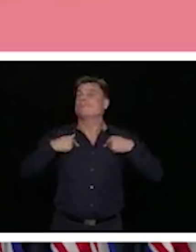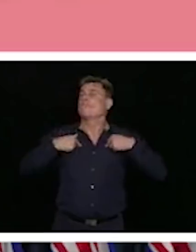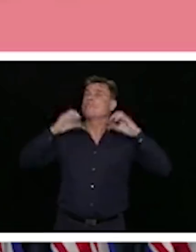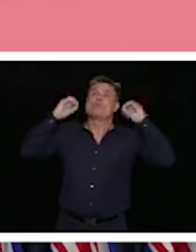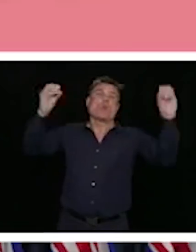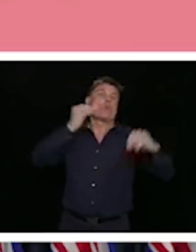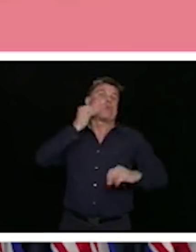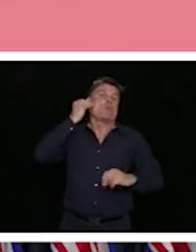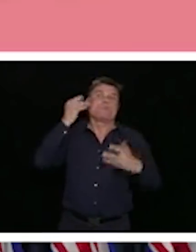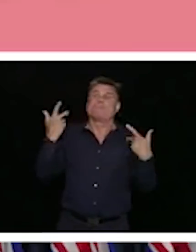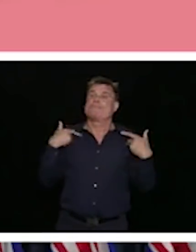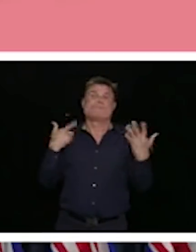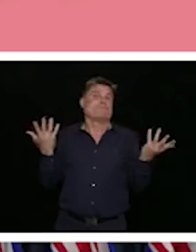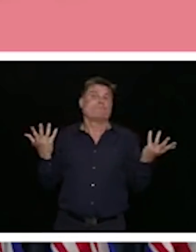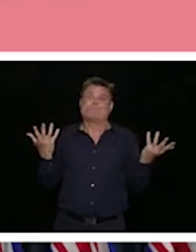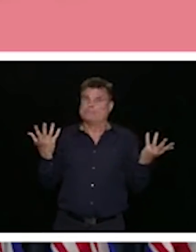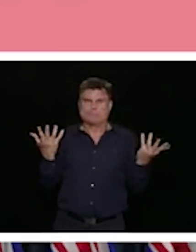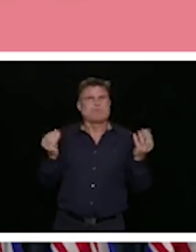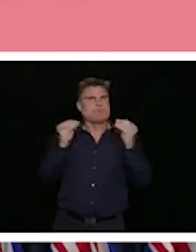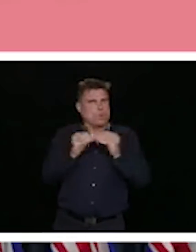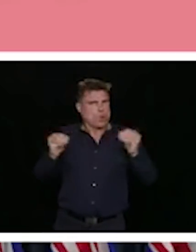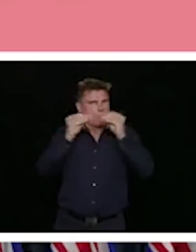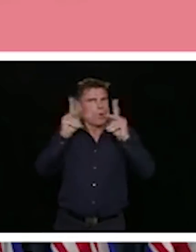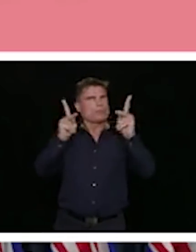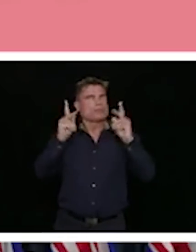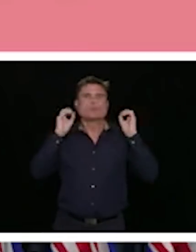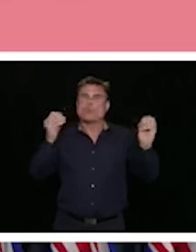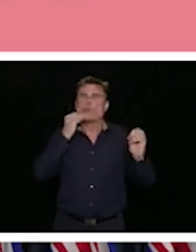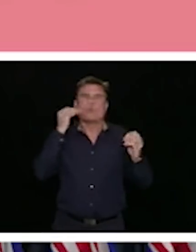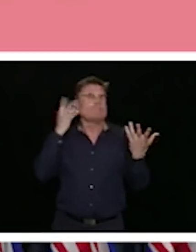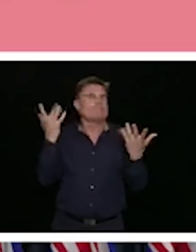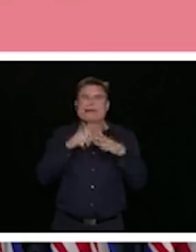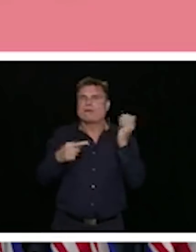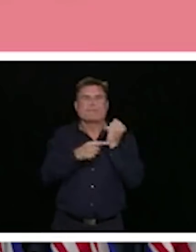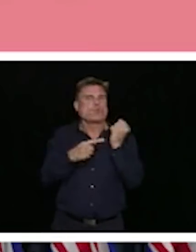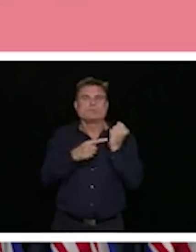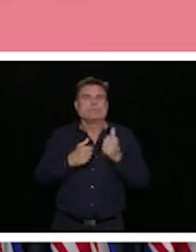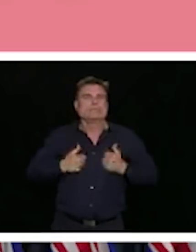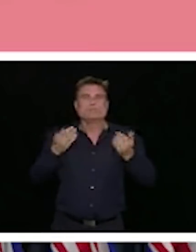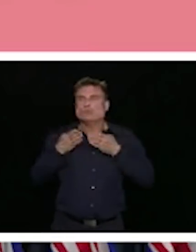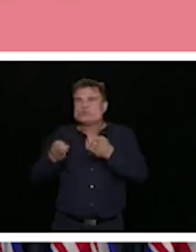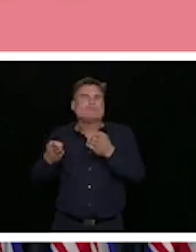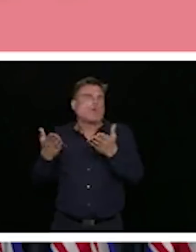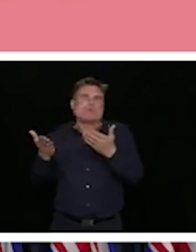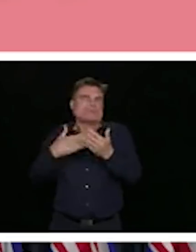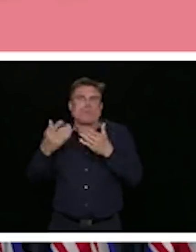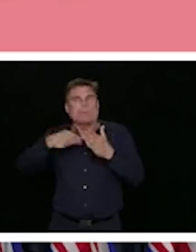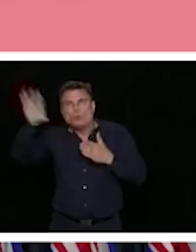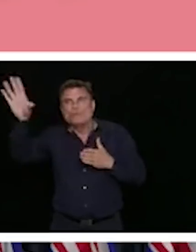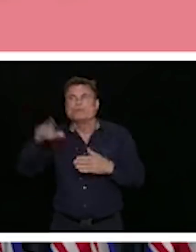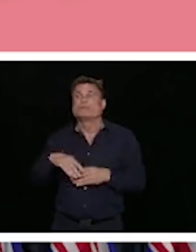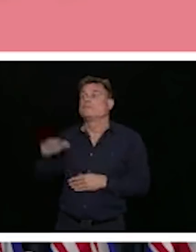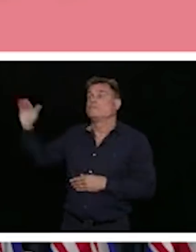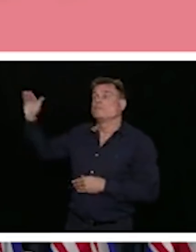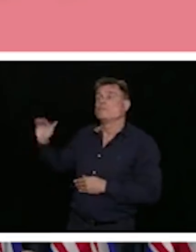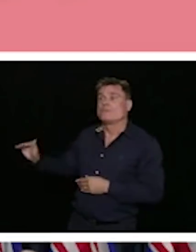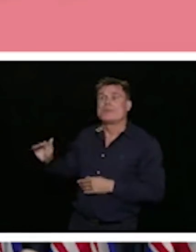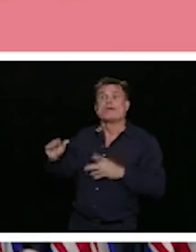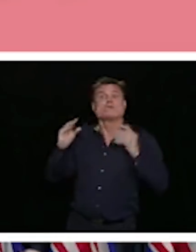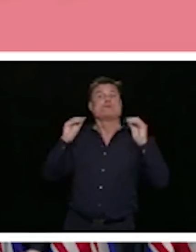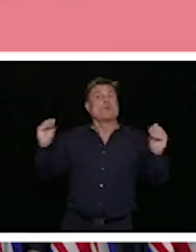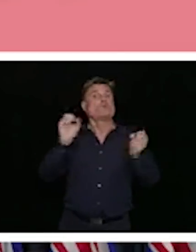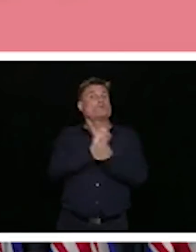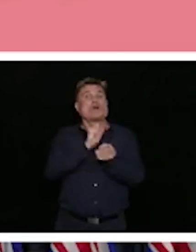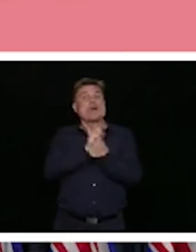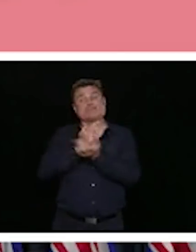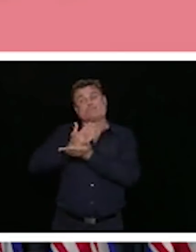Some about 15% of people who responded were not working directly because of COVID-19. And we know that is reflected in